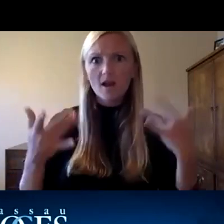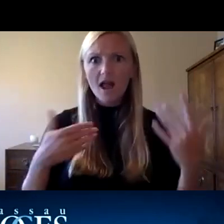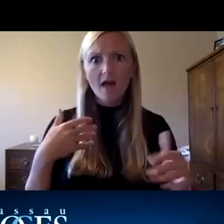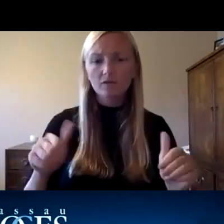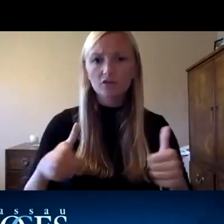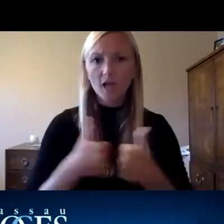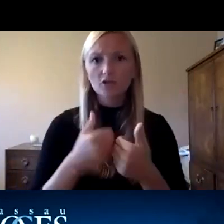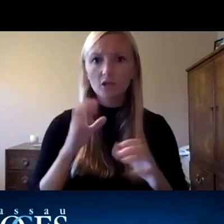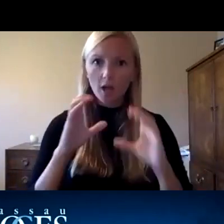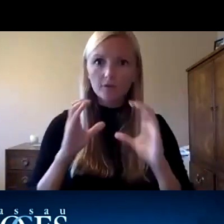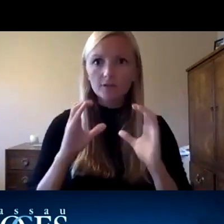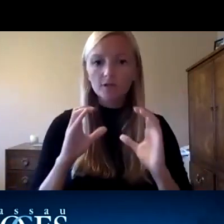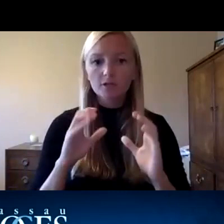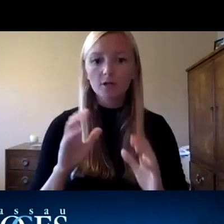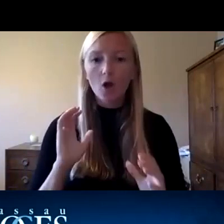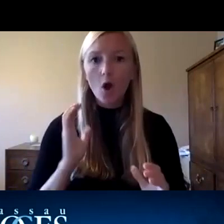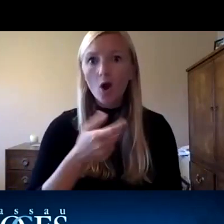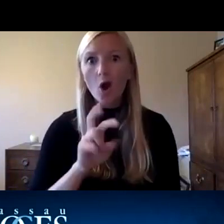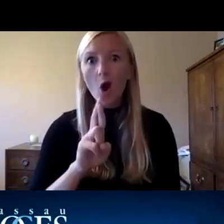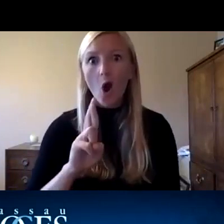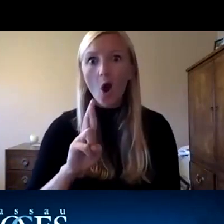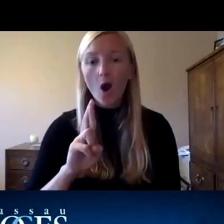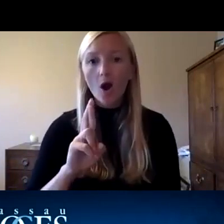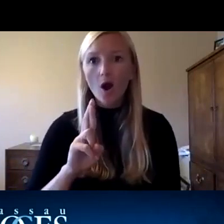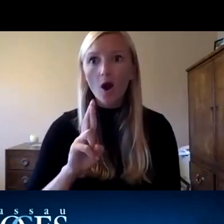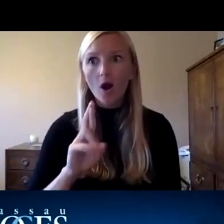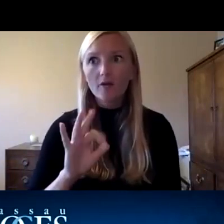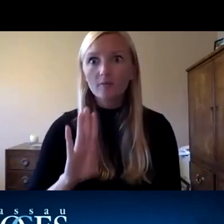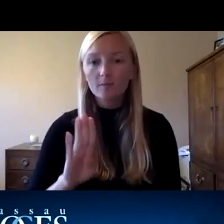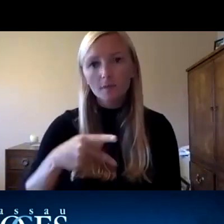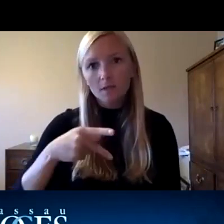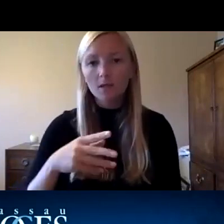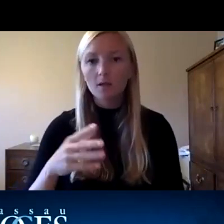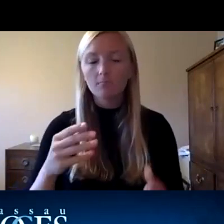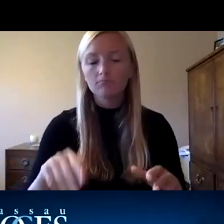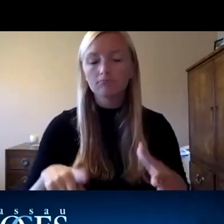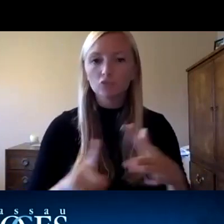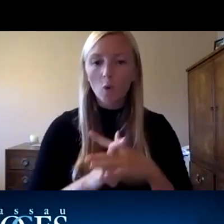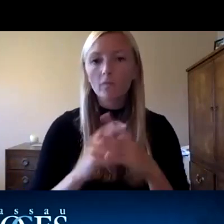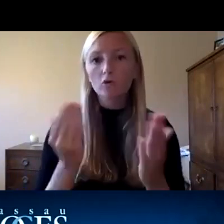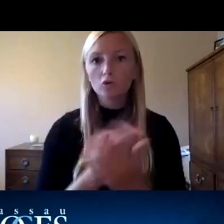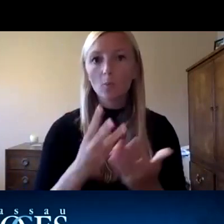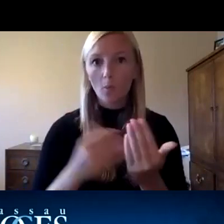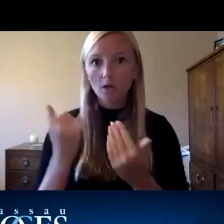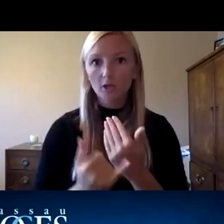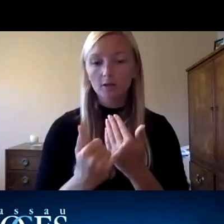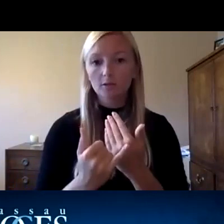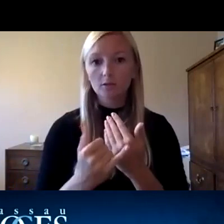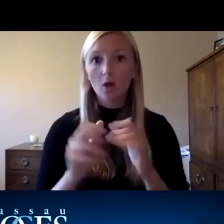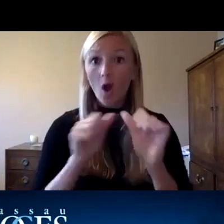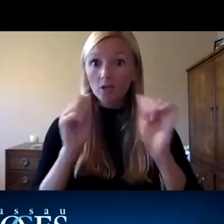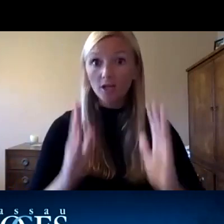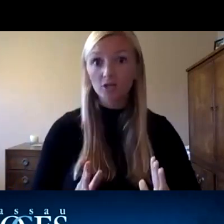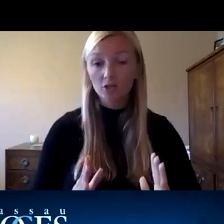uh we're starting to see rfps change that are coming out for new projects where um you know architecture